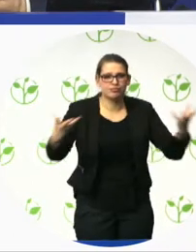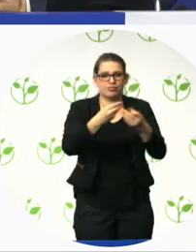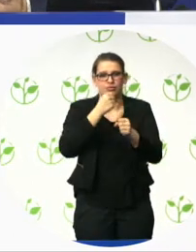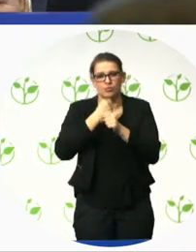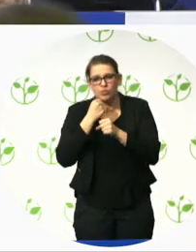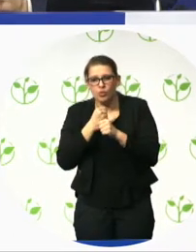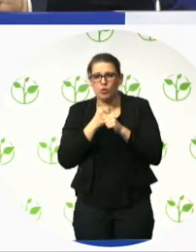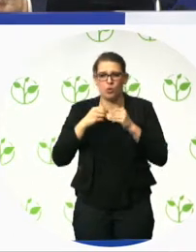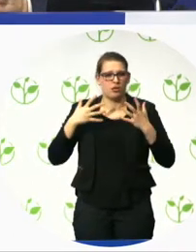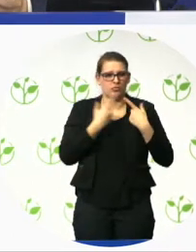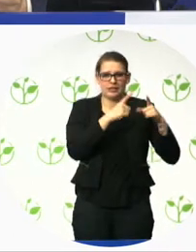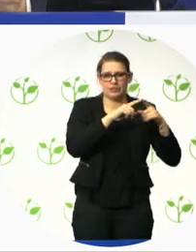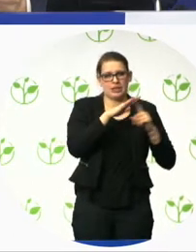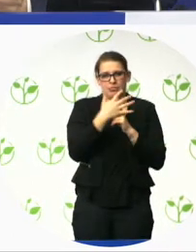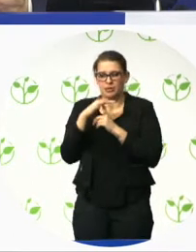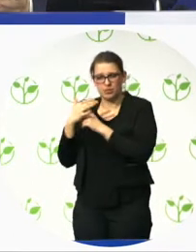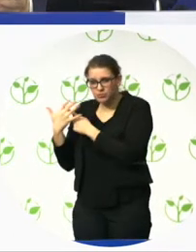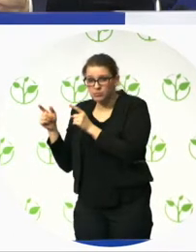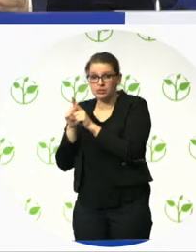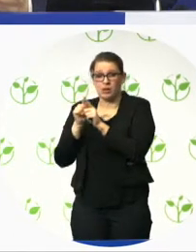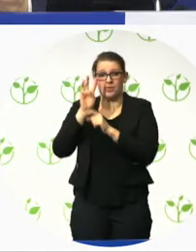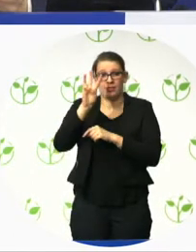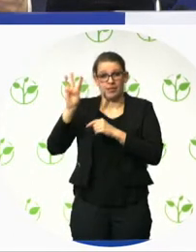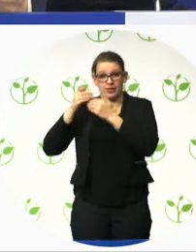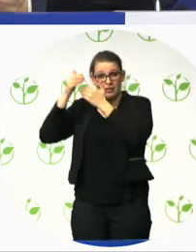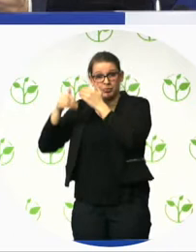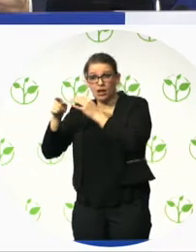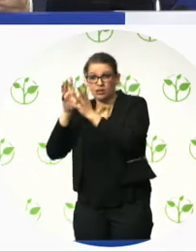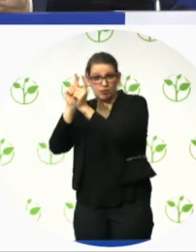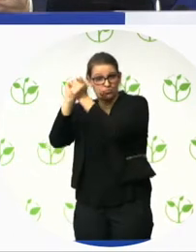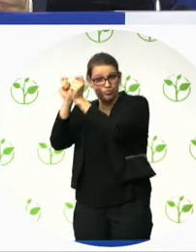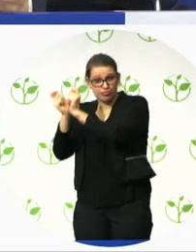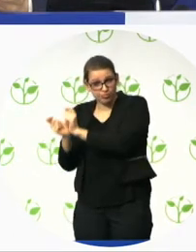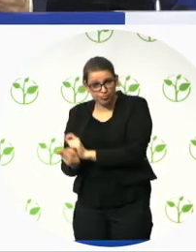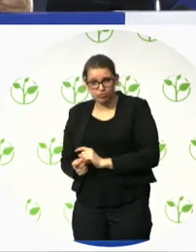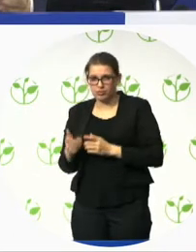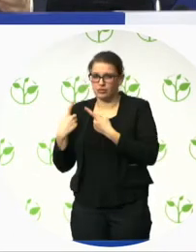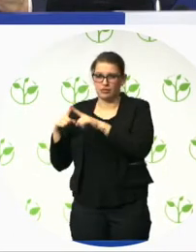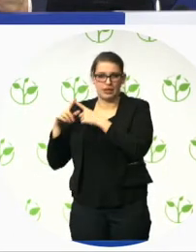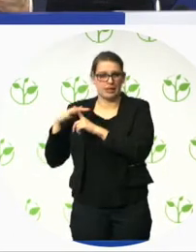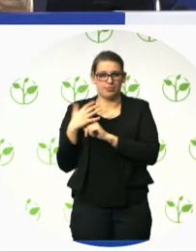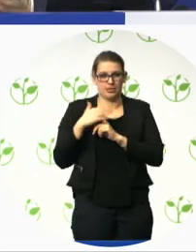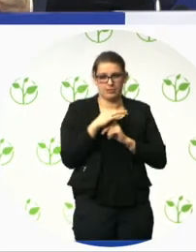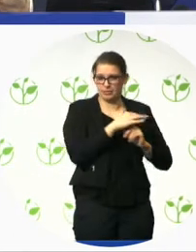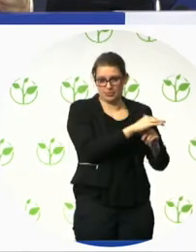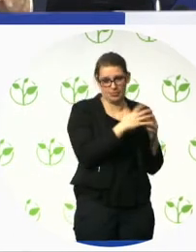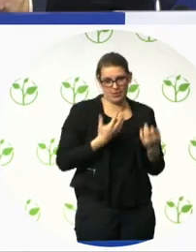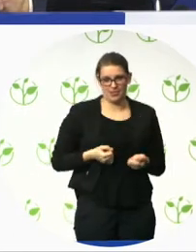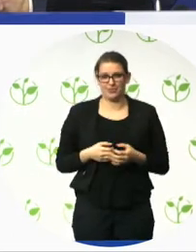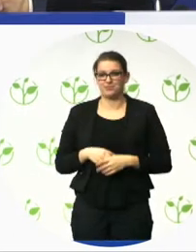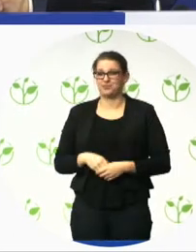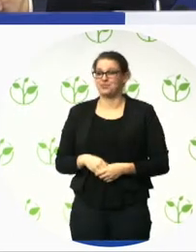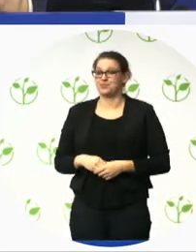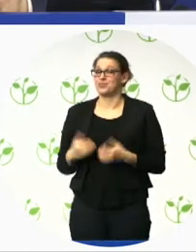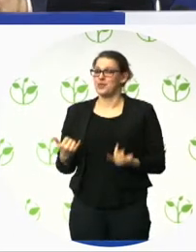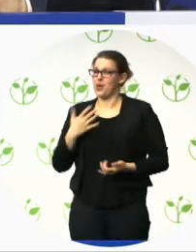I'll leave it there. And what I'll ask of now, if our audio-visual colleagues at the back can actually play the video for us, and I'll